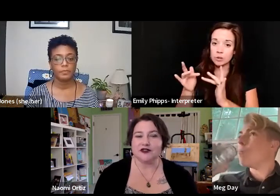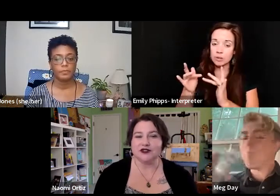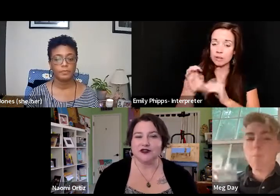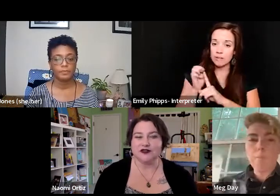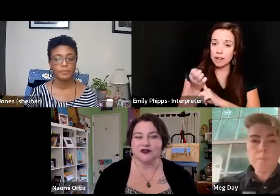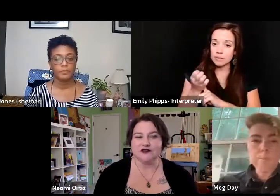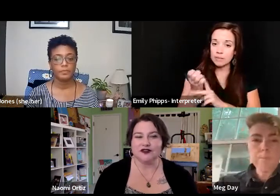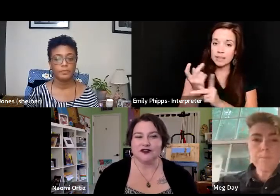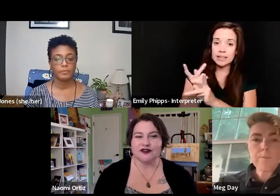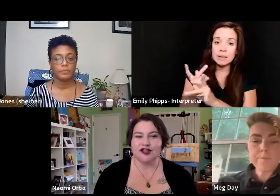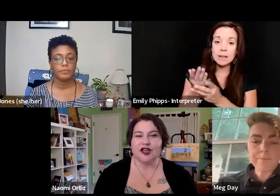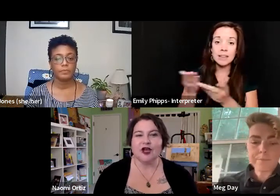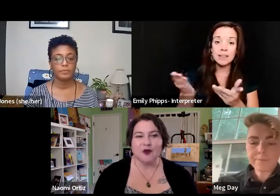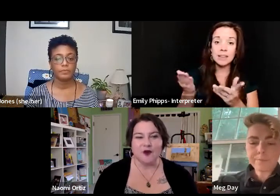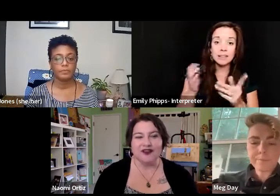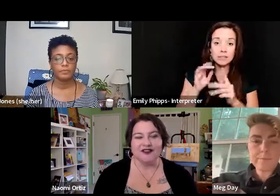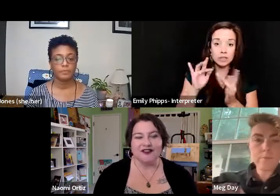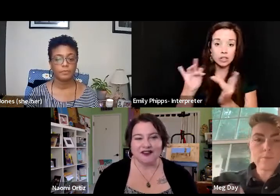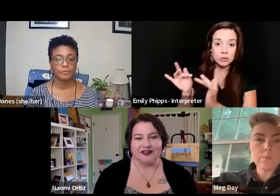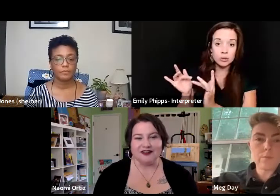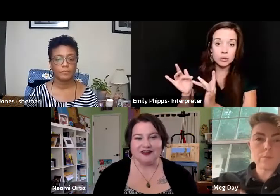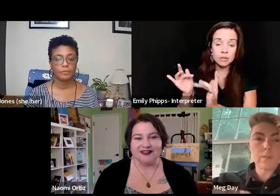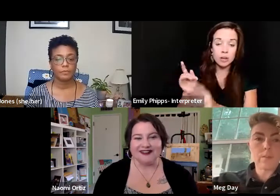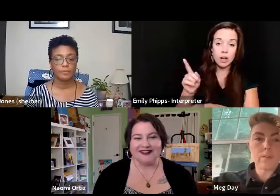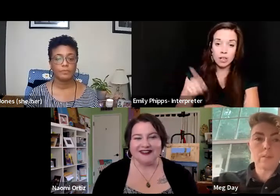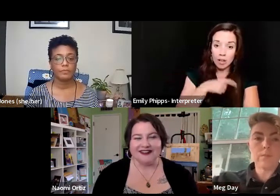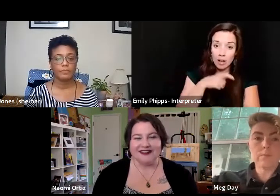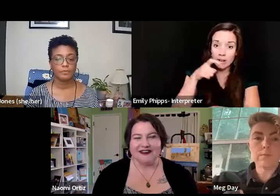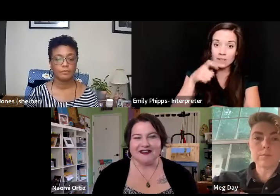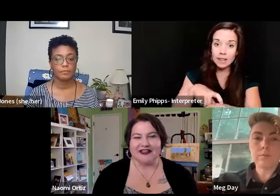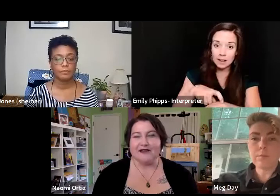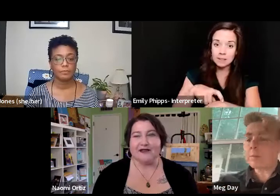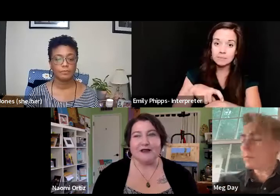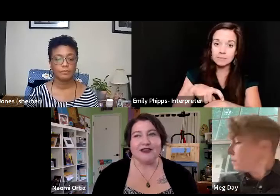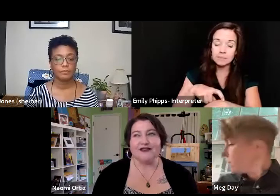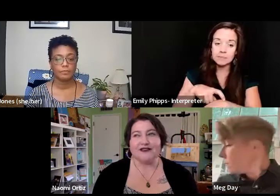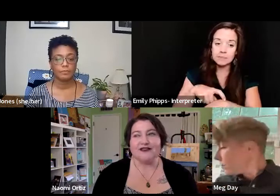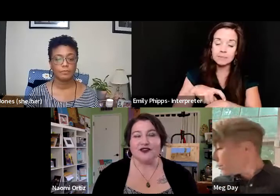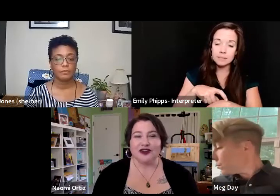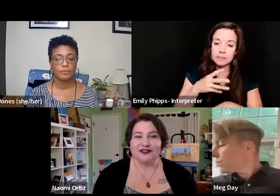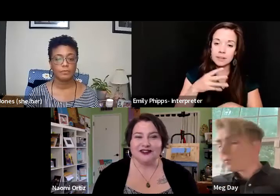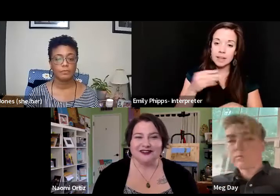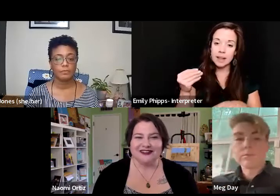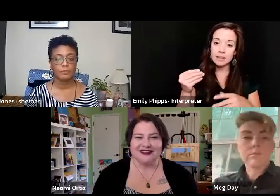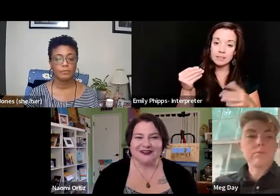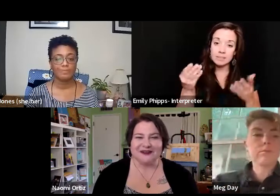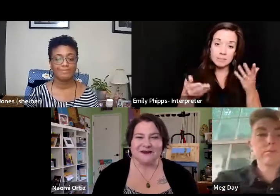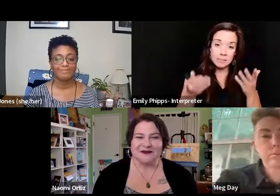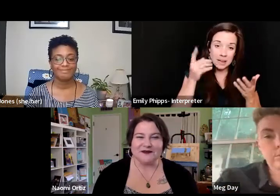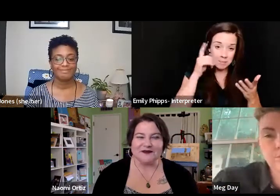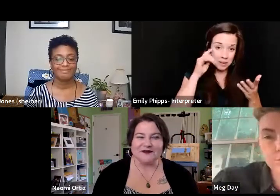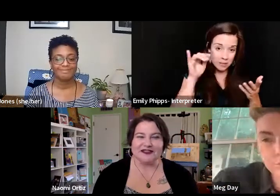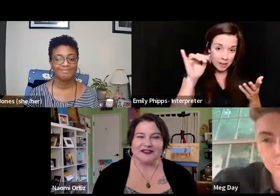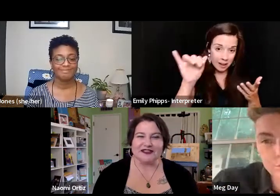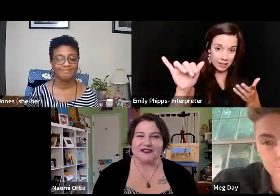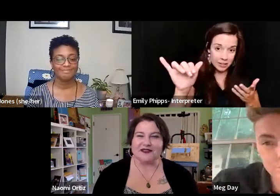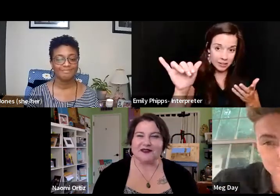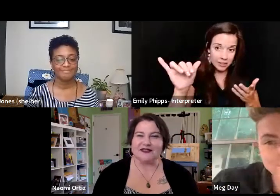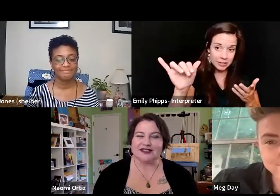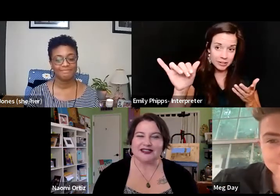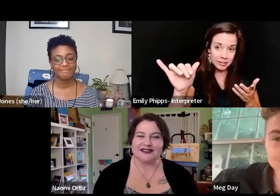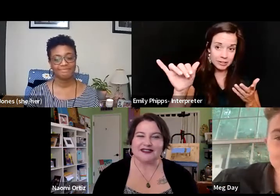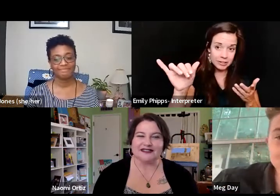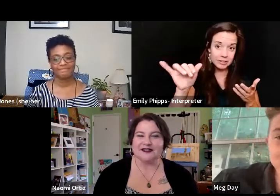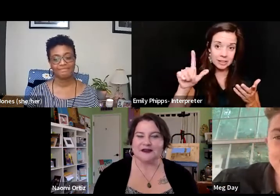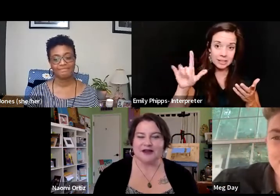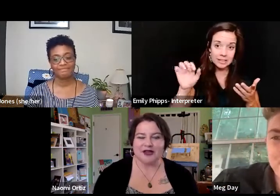things virtual for a while longer, uh, and maybe even forever, um, as Leo